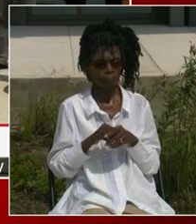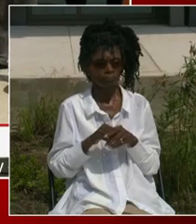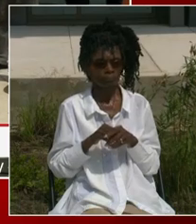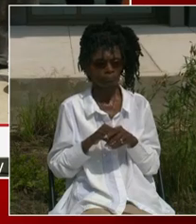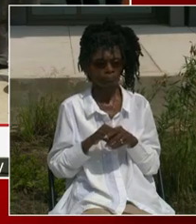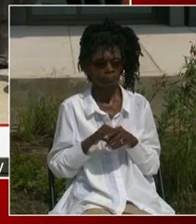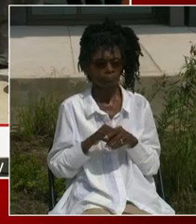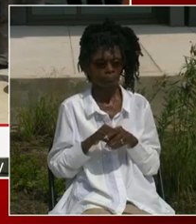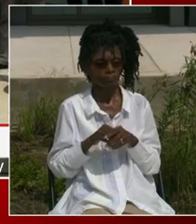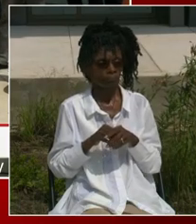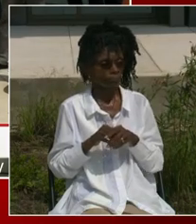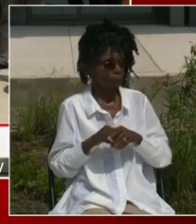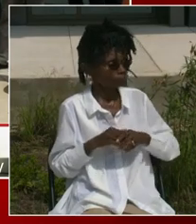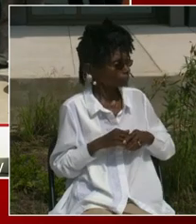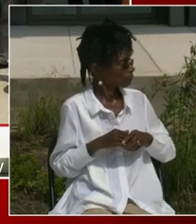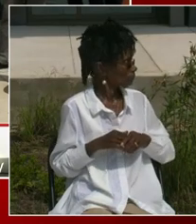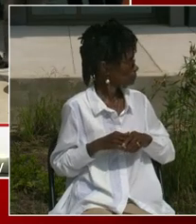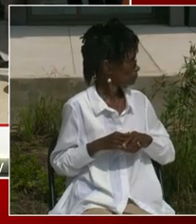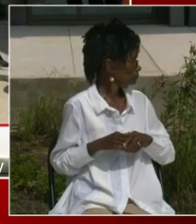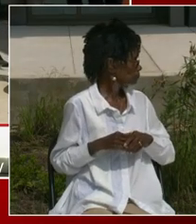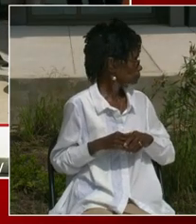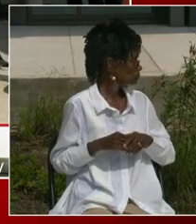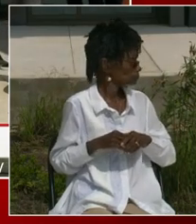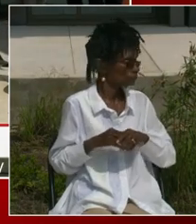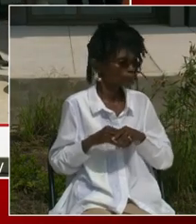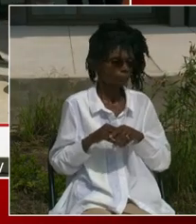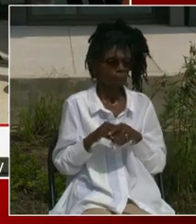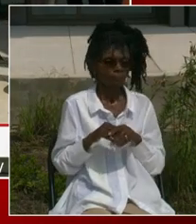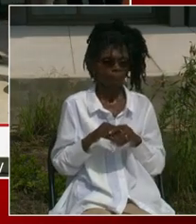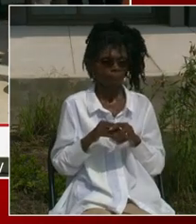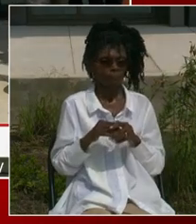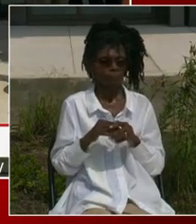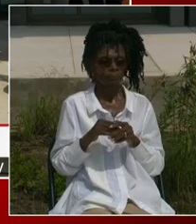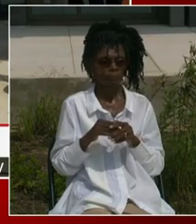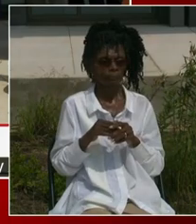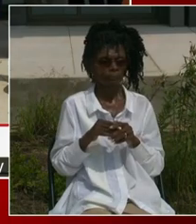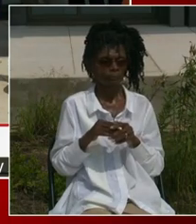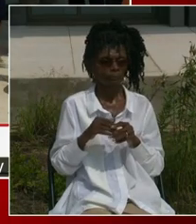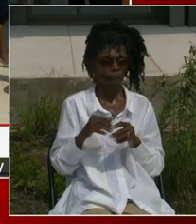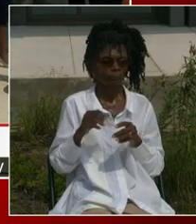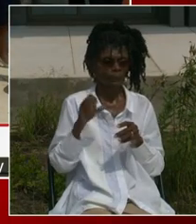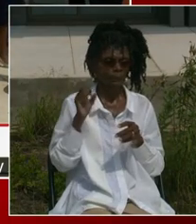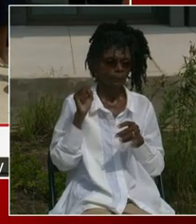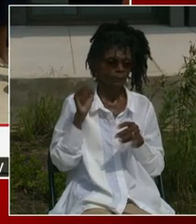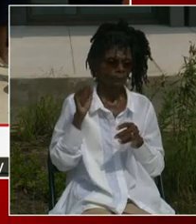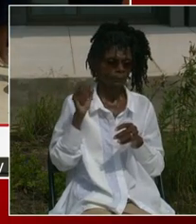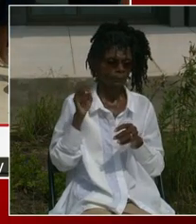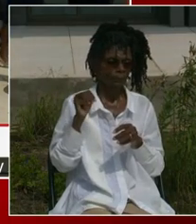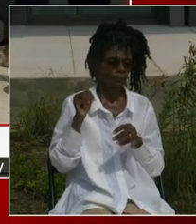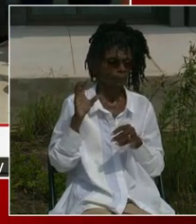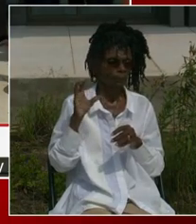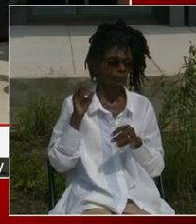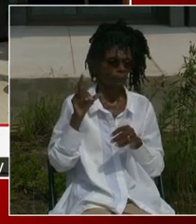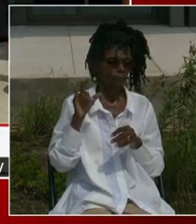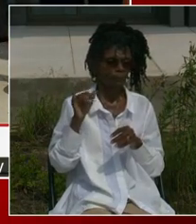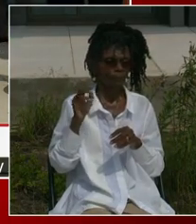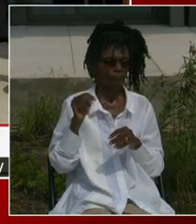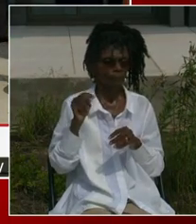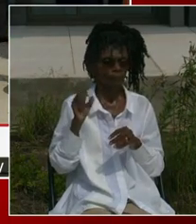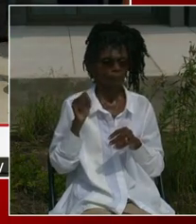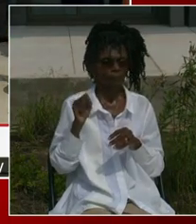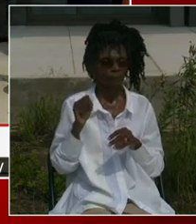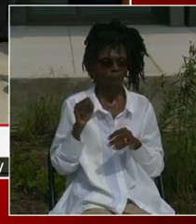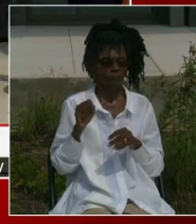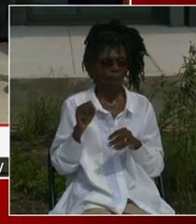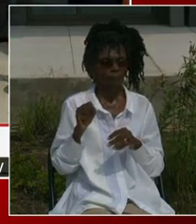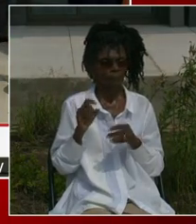Peace and blessings. Thank you. Sam Collins from the Washington Informer. Yes. In regards to reopening, what consideration are